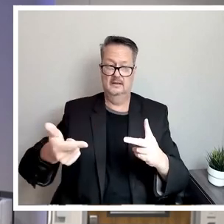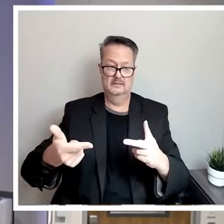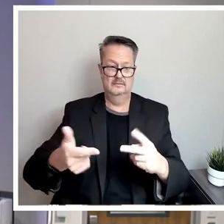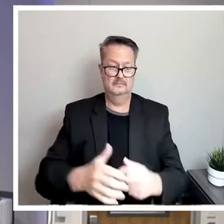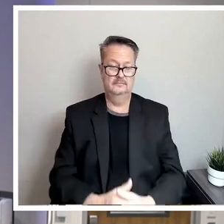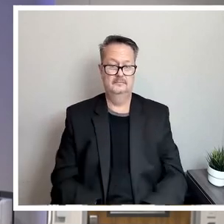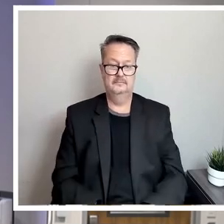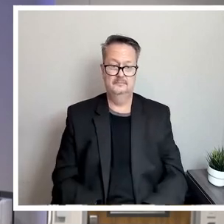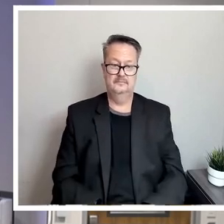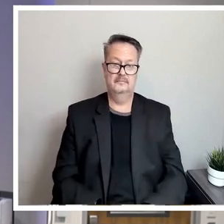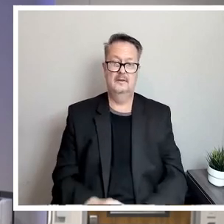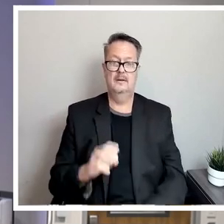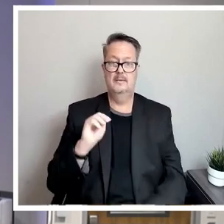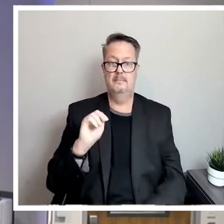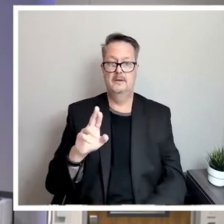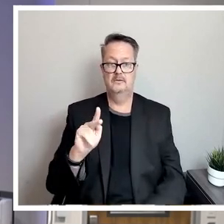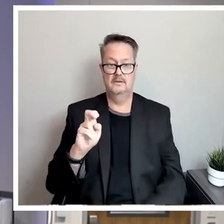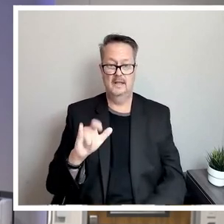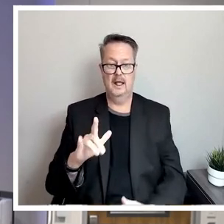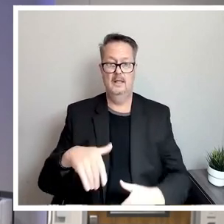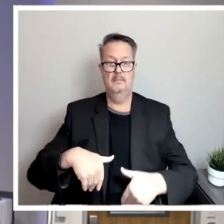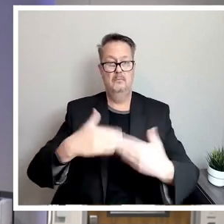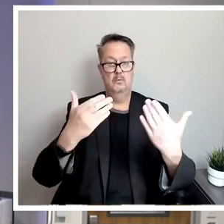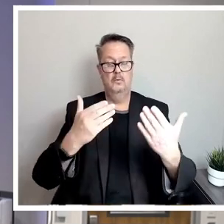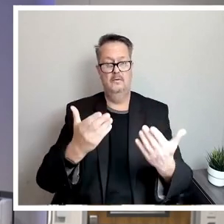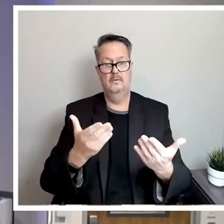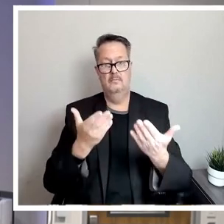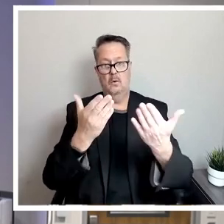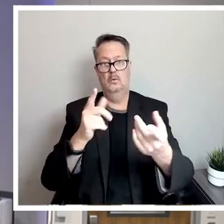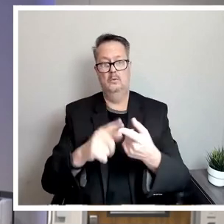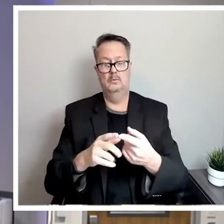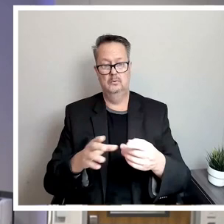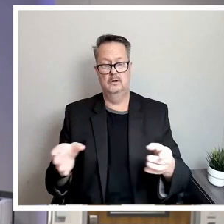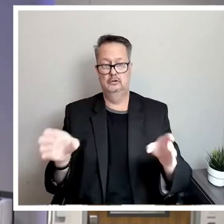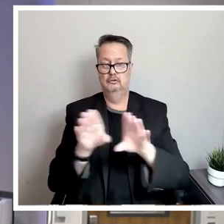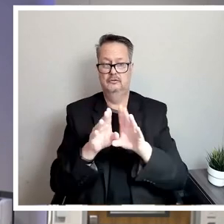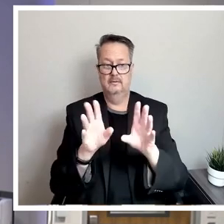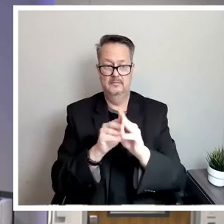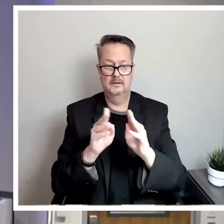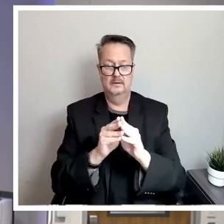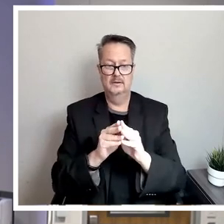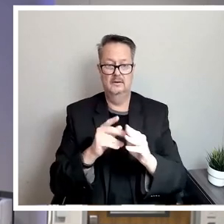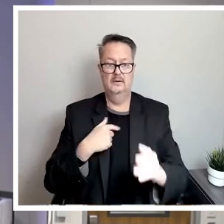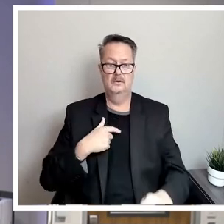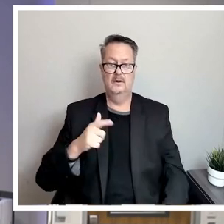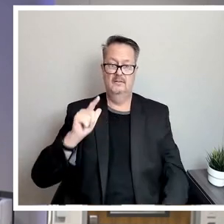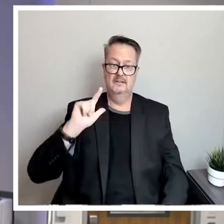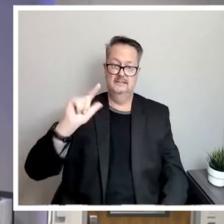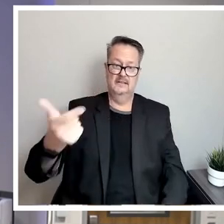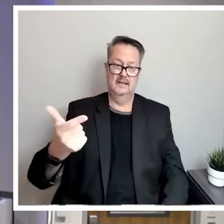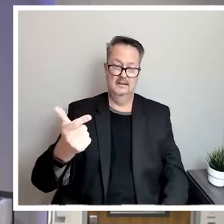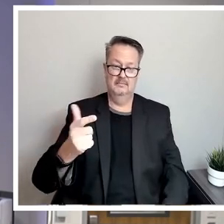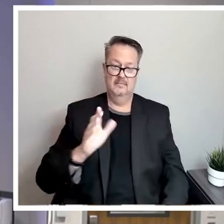Mr. Kelly moved motion to adjourn the meeting. Do we have a second? We have a second by Trustee Gonzalez.